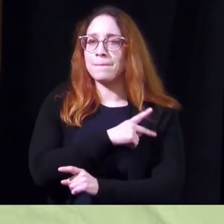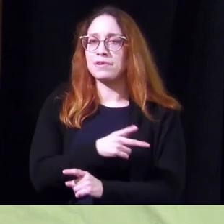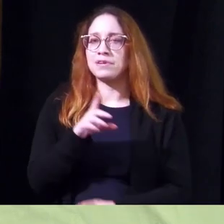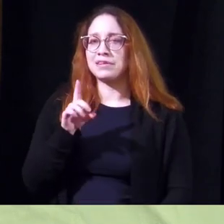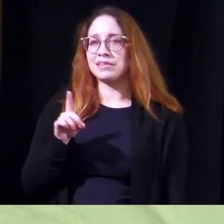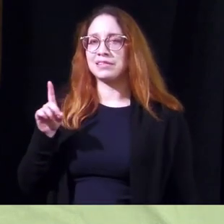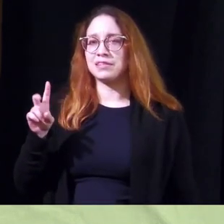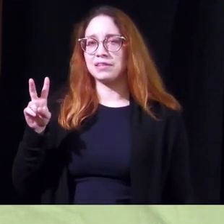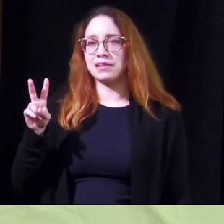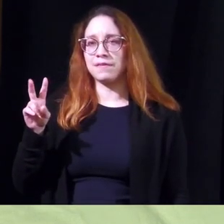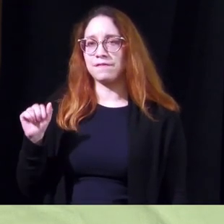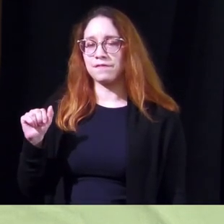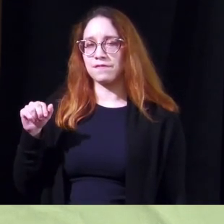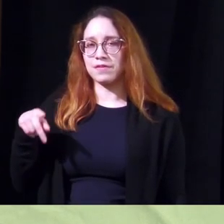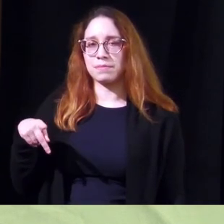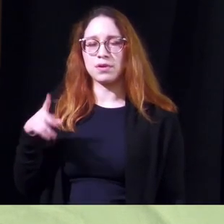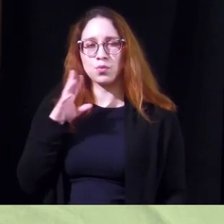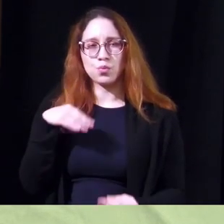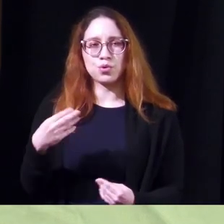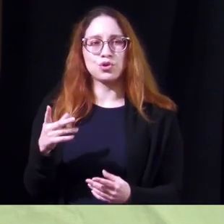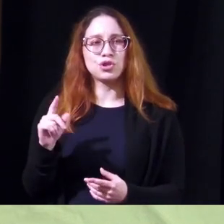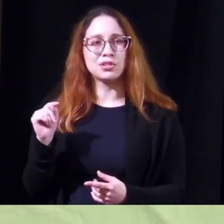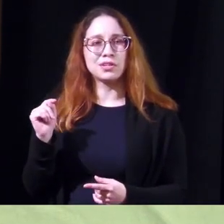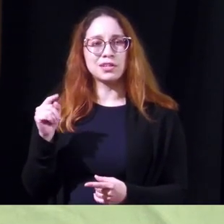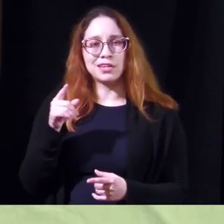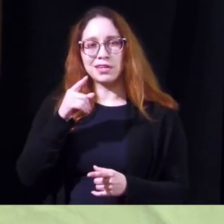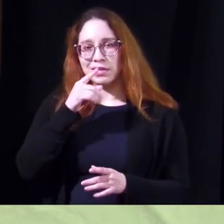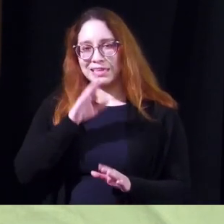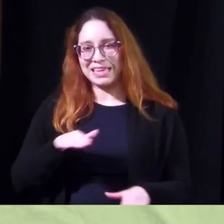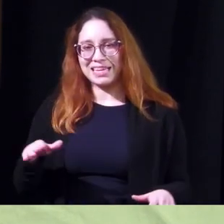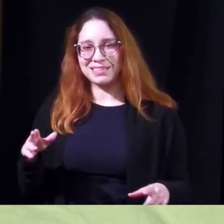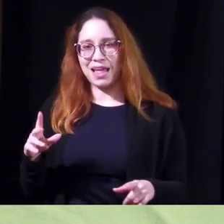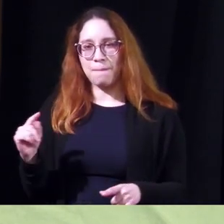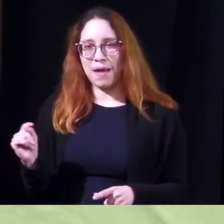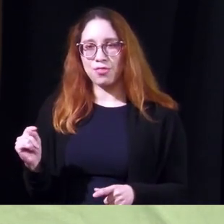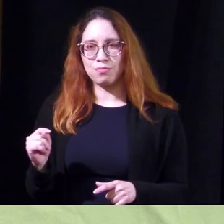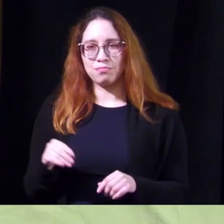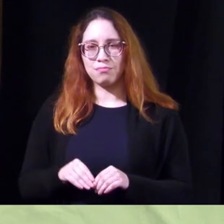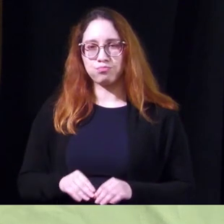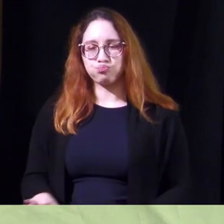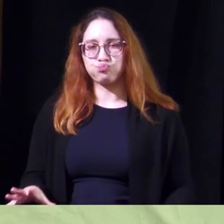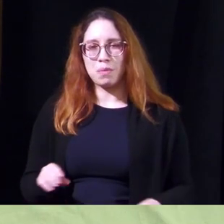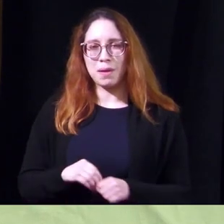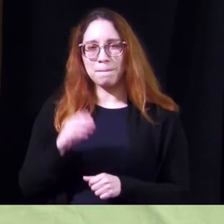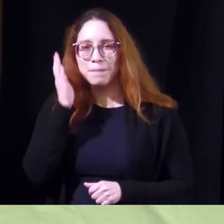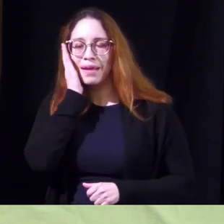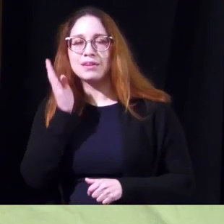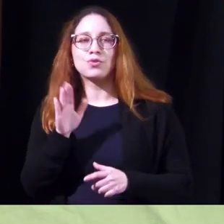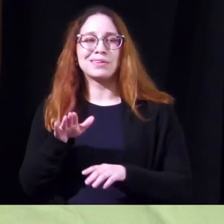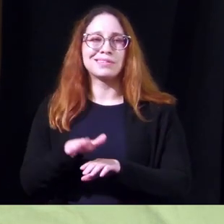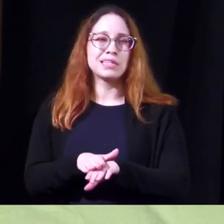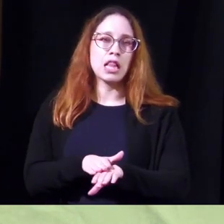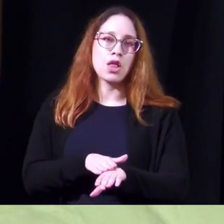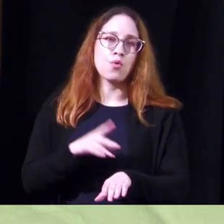ddavp it's the same thing we use in children that wet their beds and it slows up the actual production of urine at night